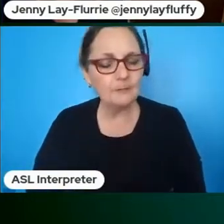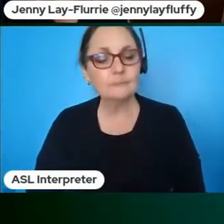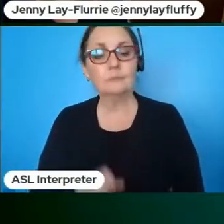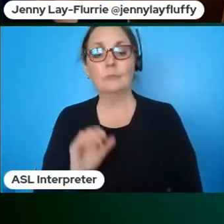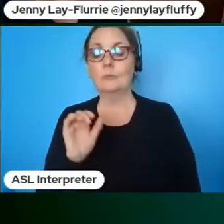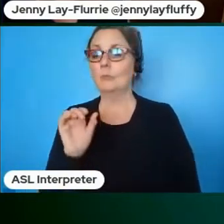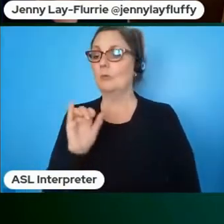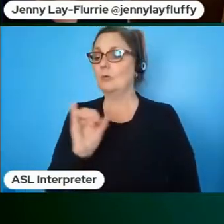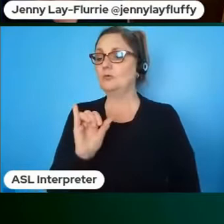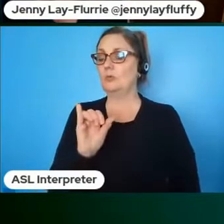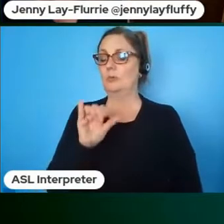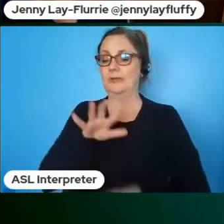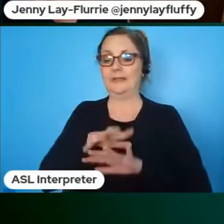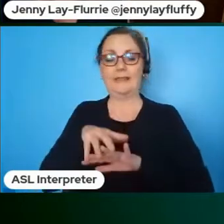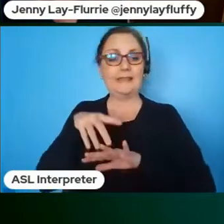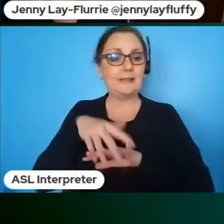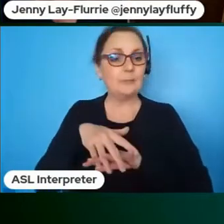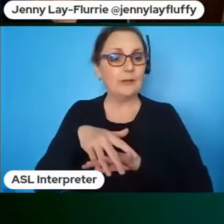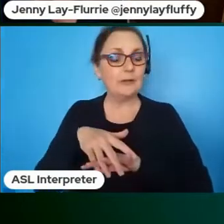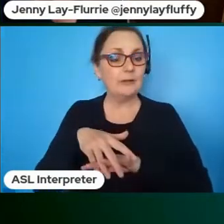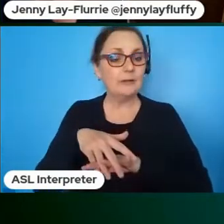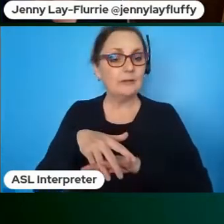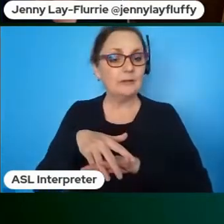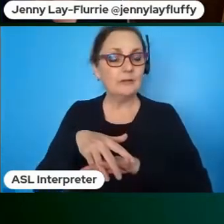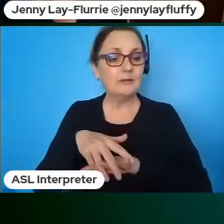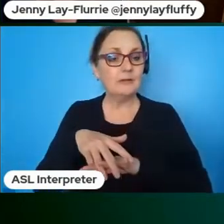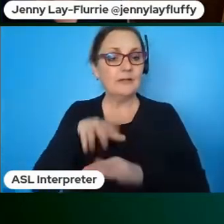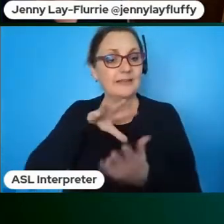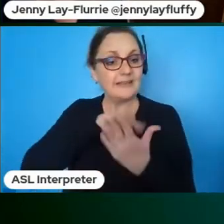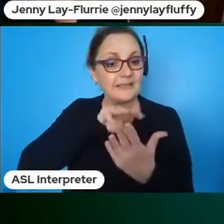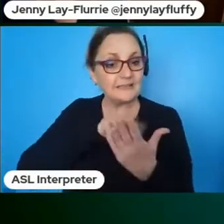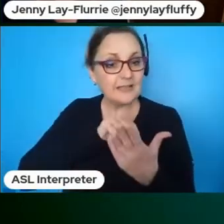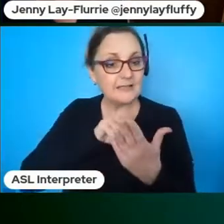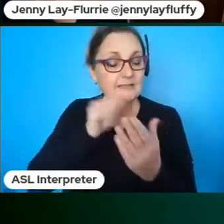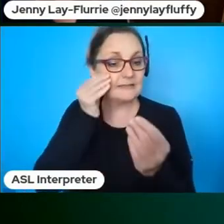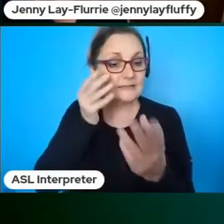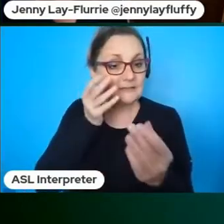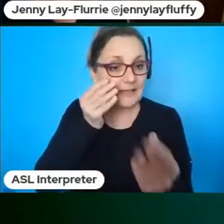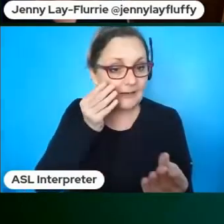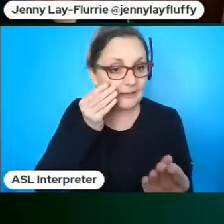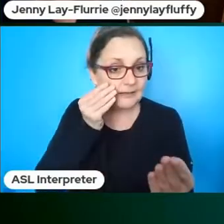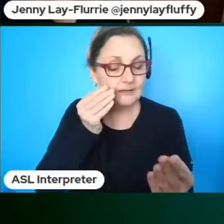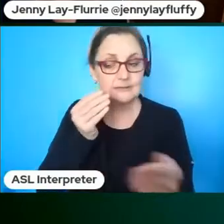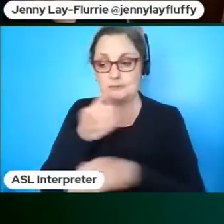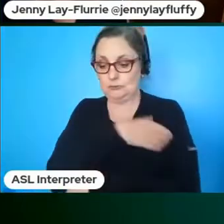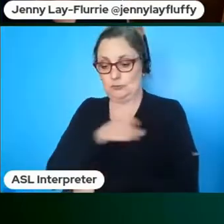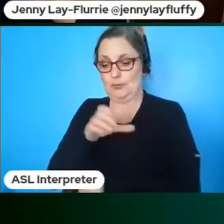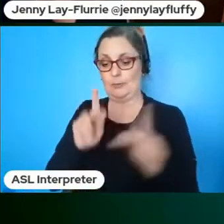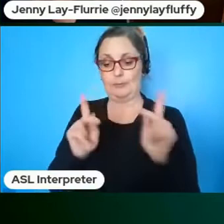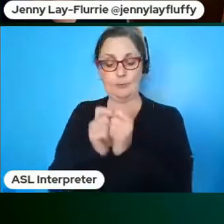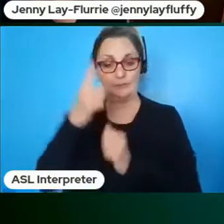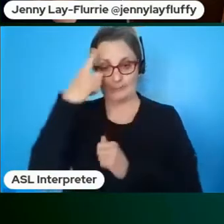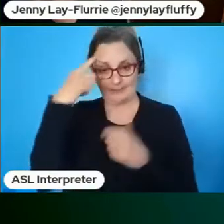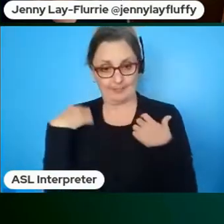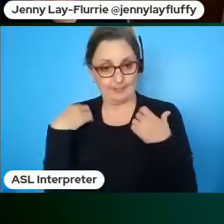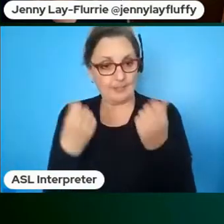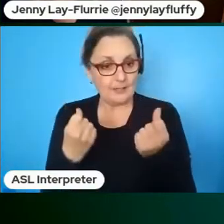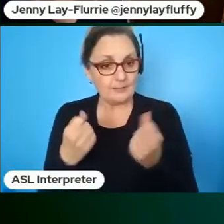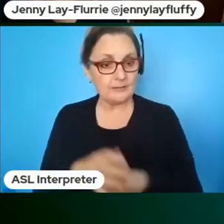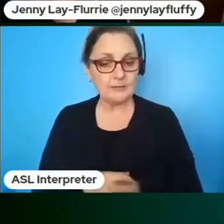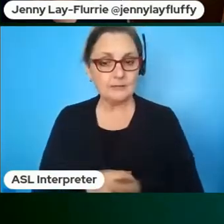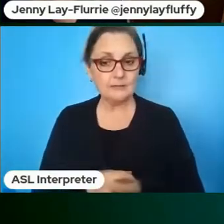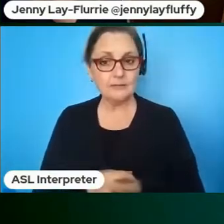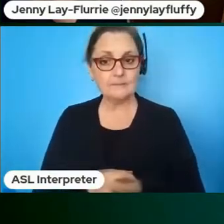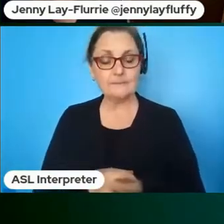how we can embed a lot of our insights and data to empower people with mental health whether that's through